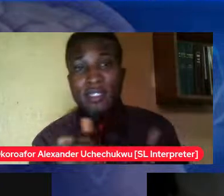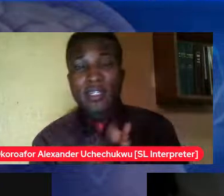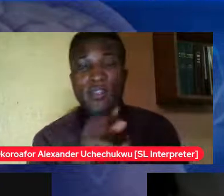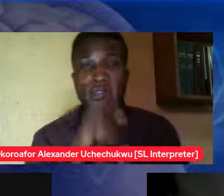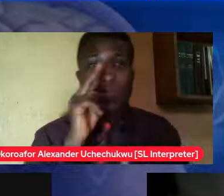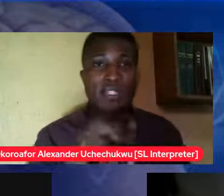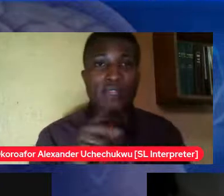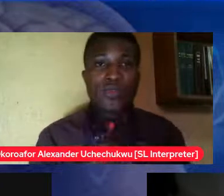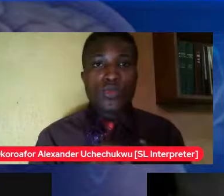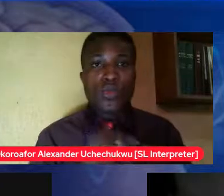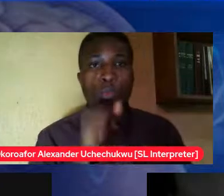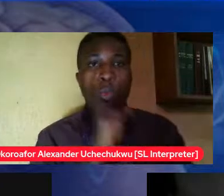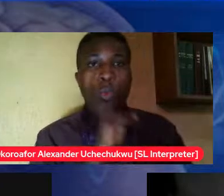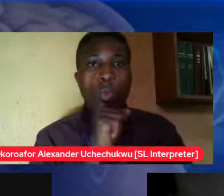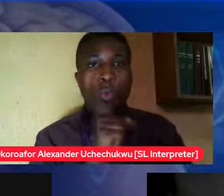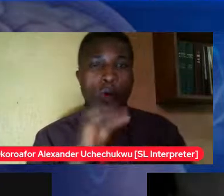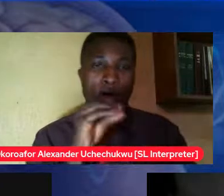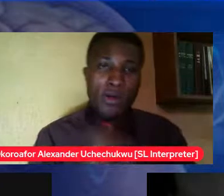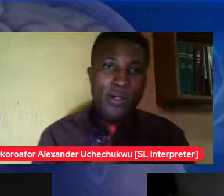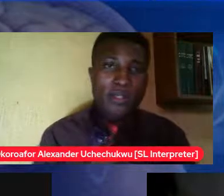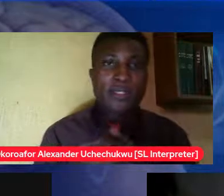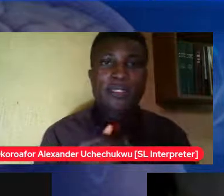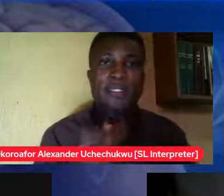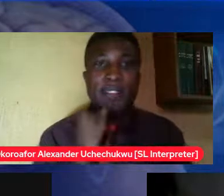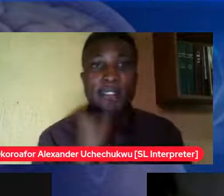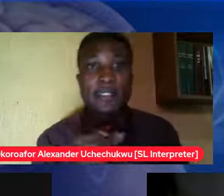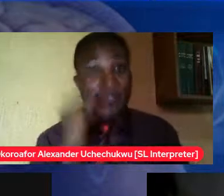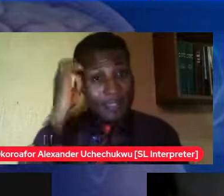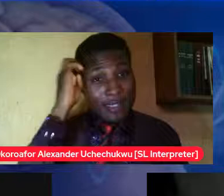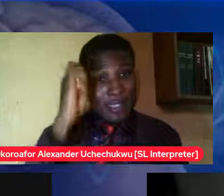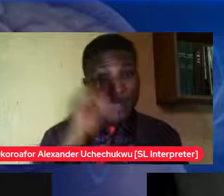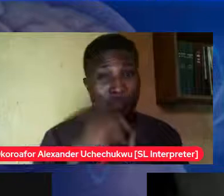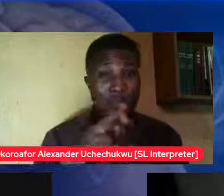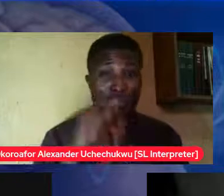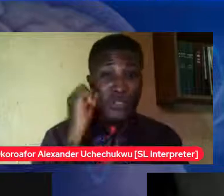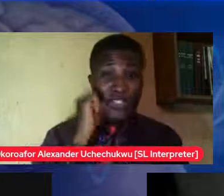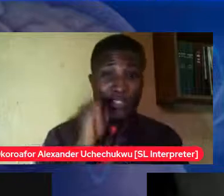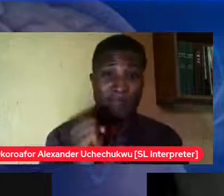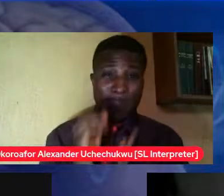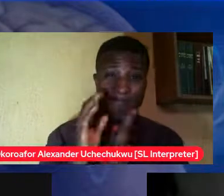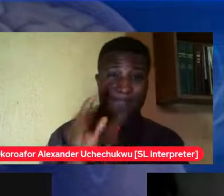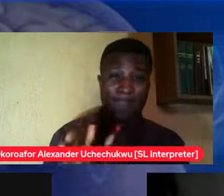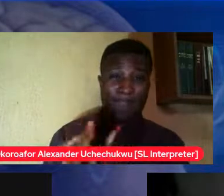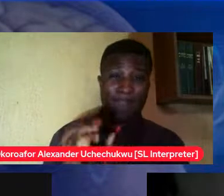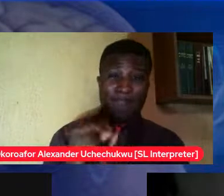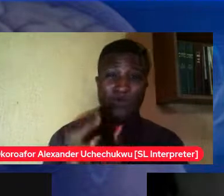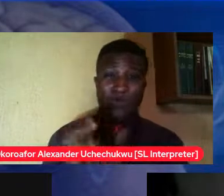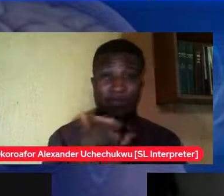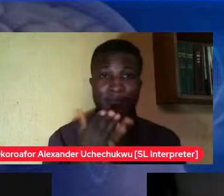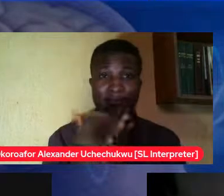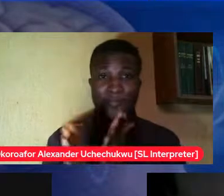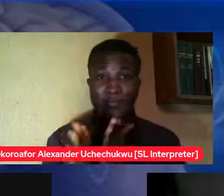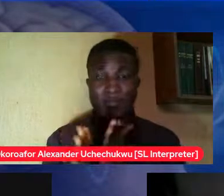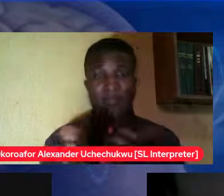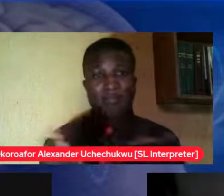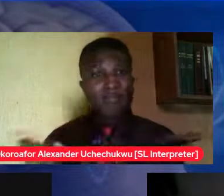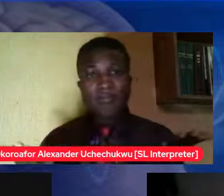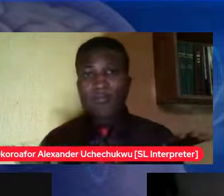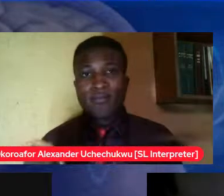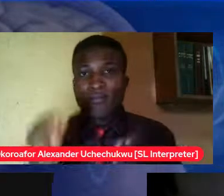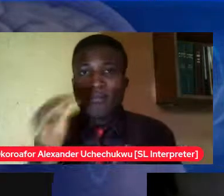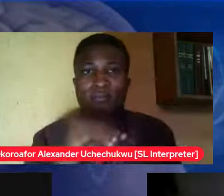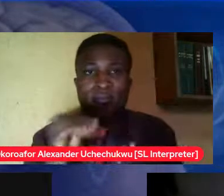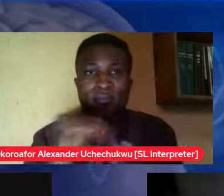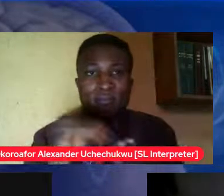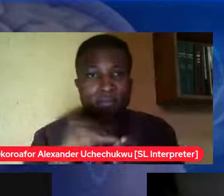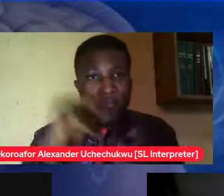work on fine if he or she leaves me or rejects me it means I don't need this person at this point in my life I should focus on positive things